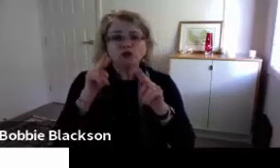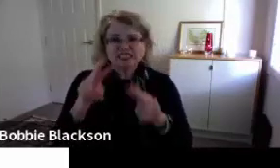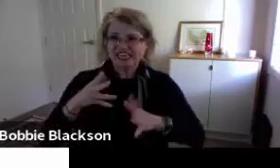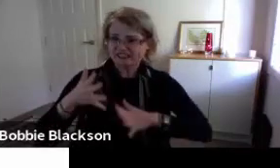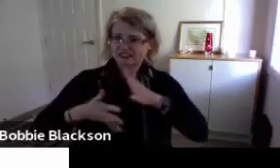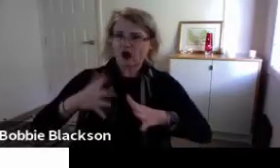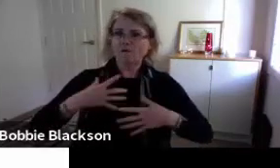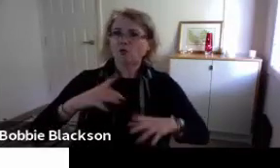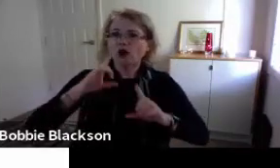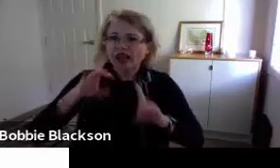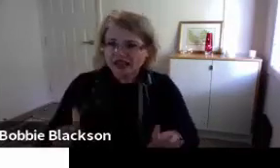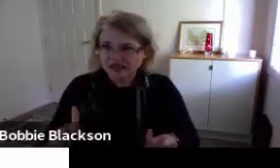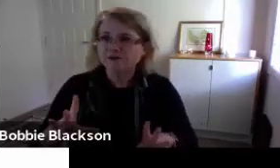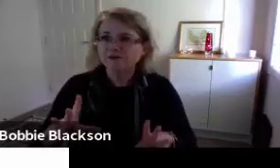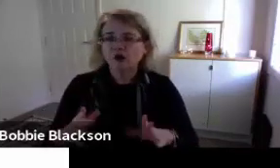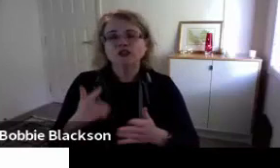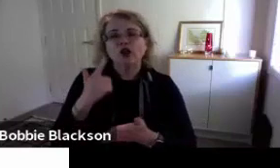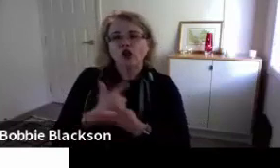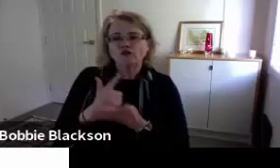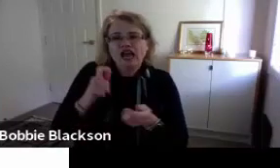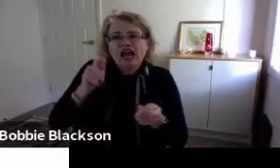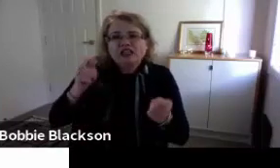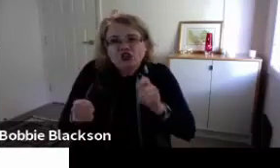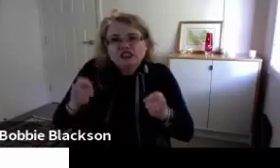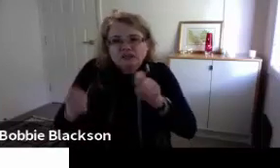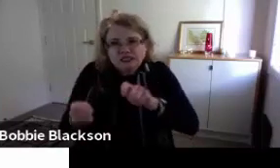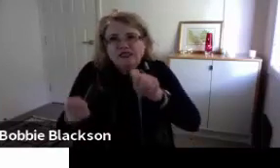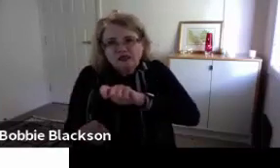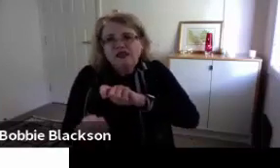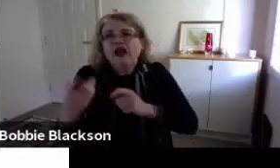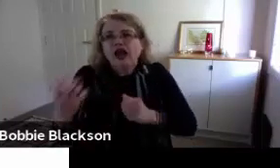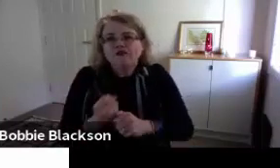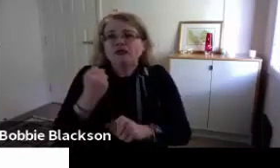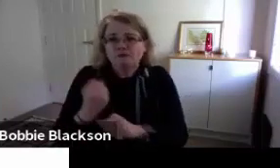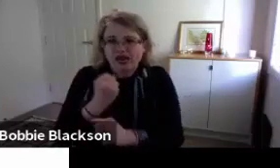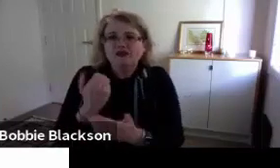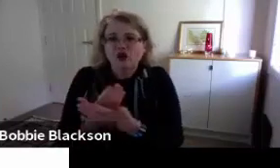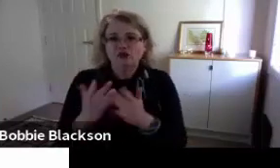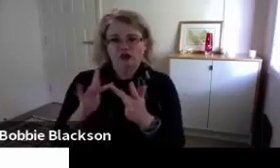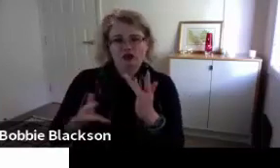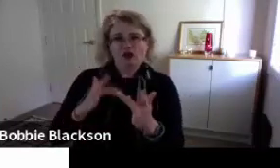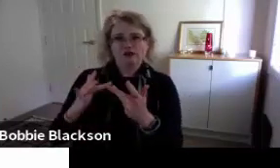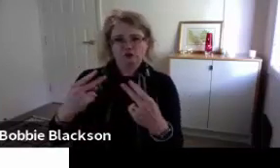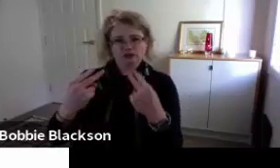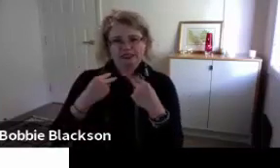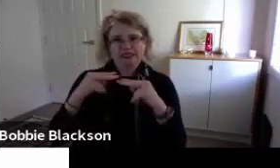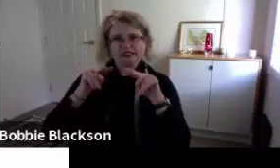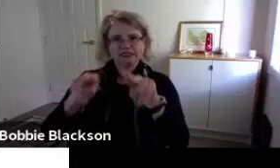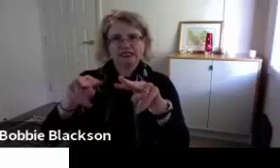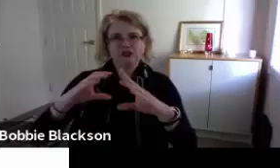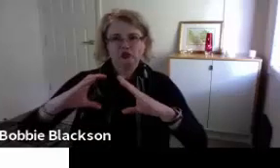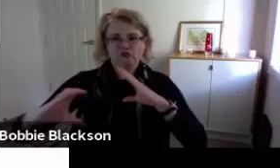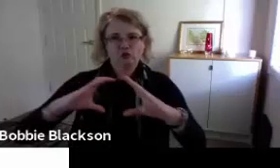visible, a lot more visible to the audience on a online platform screen. And we need to make